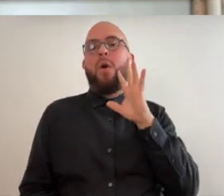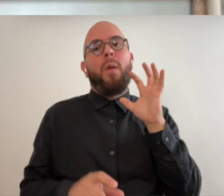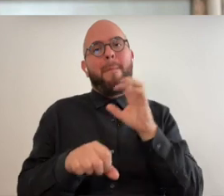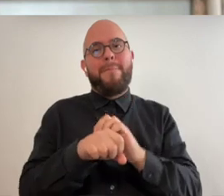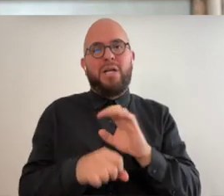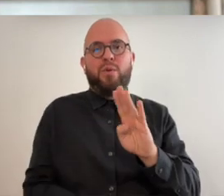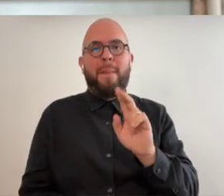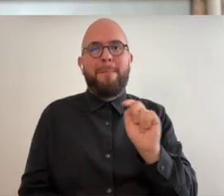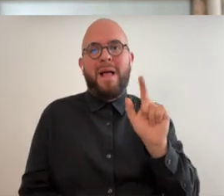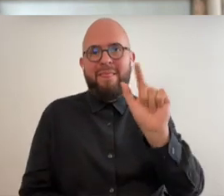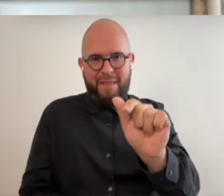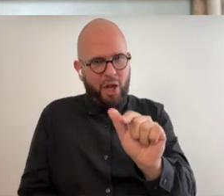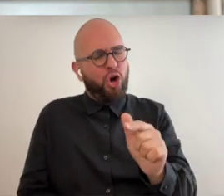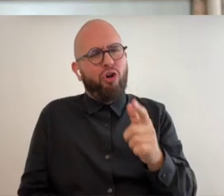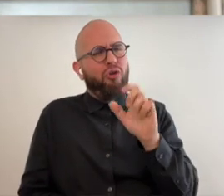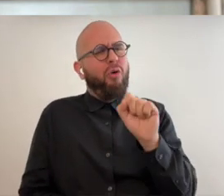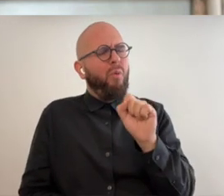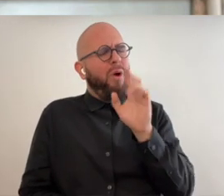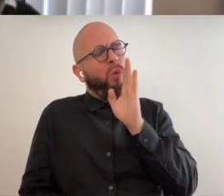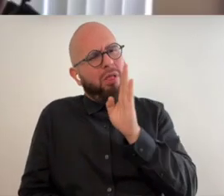butt later it's guaranteed